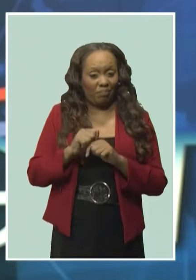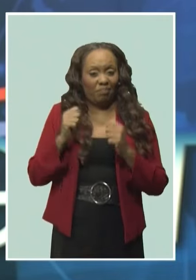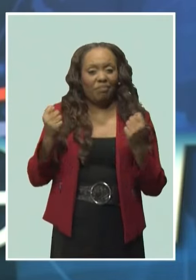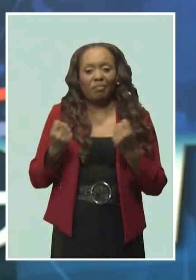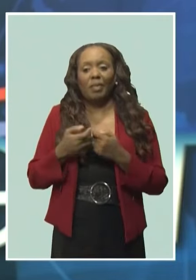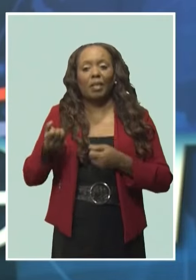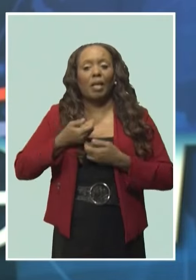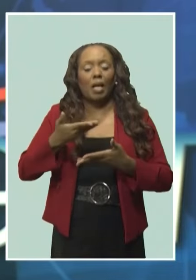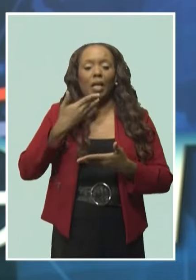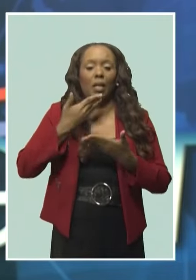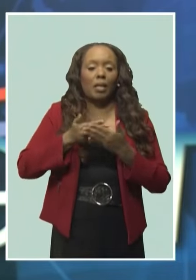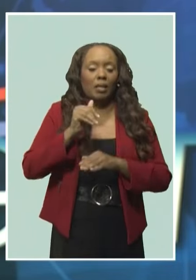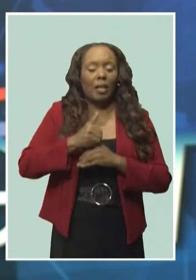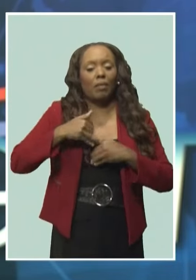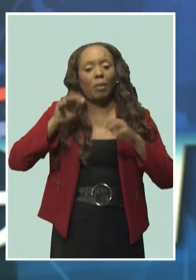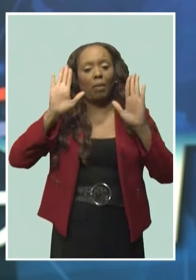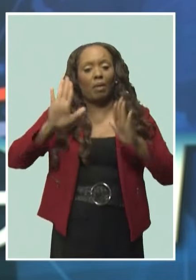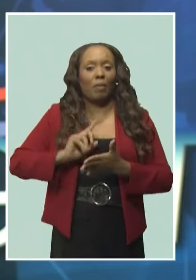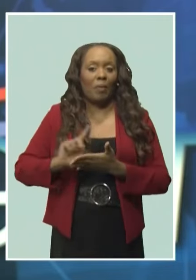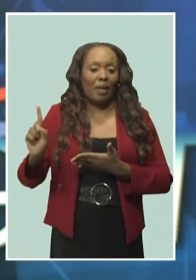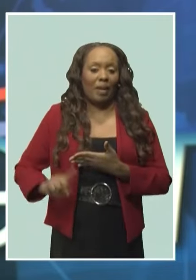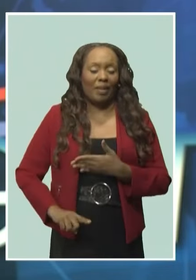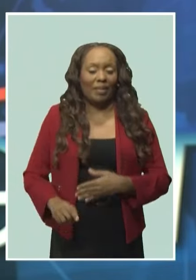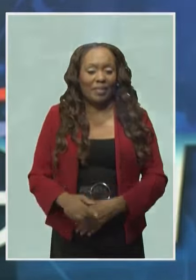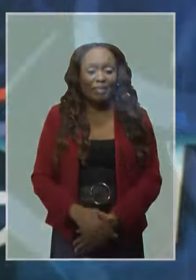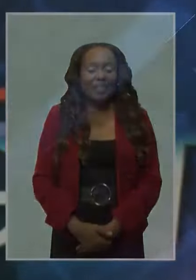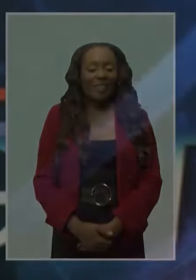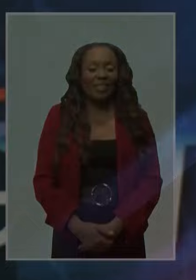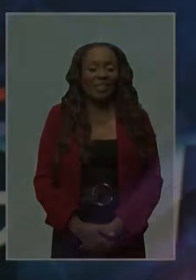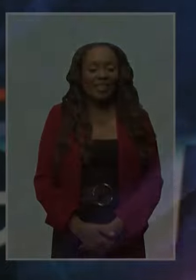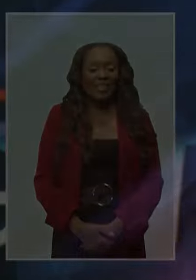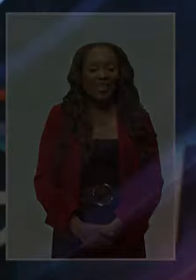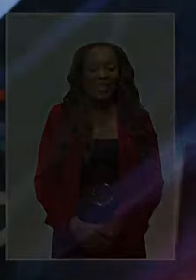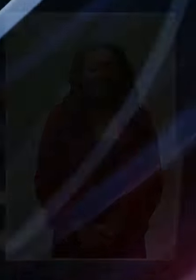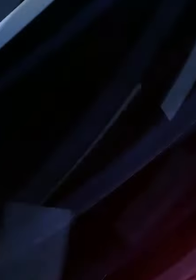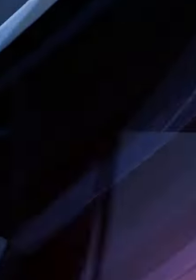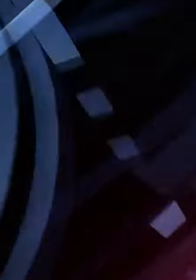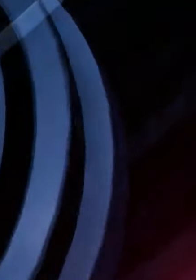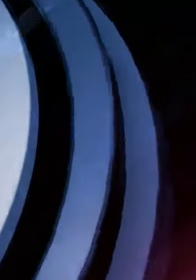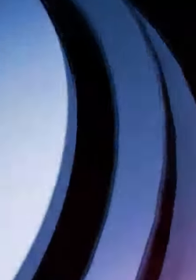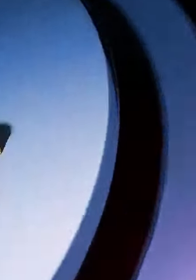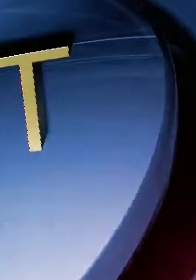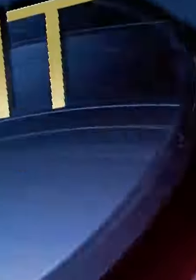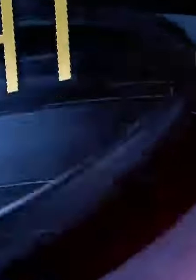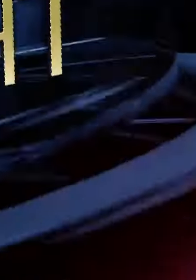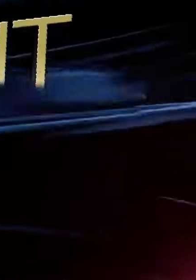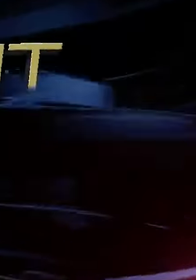all of you, good night. Have a wonderful weekend. We'll be right back.